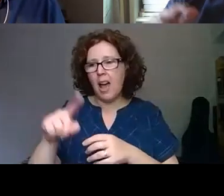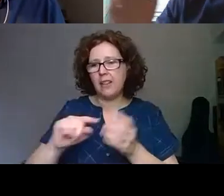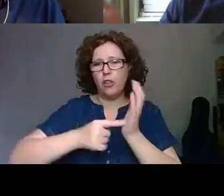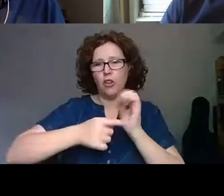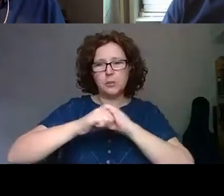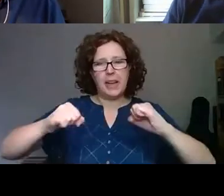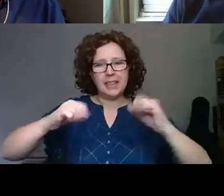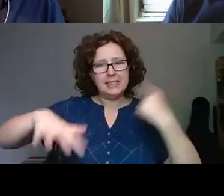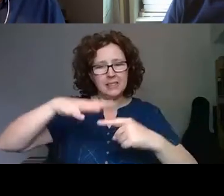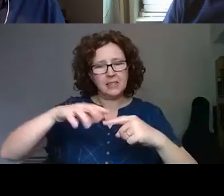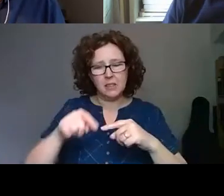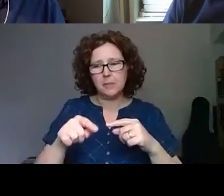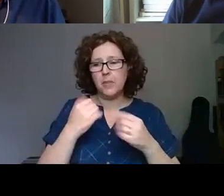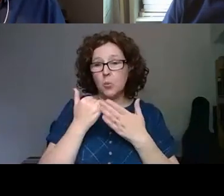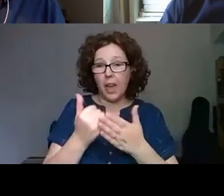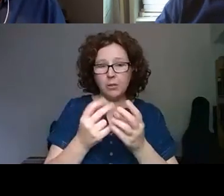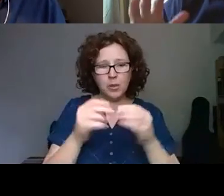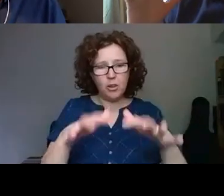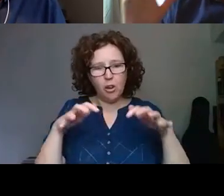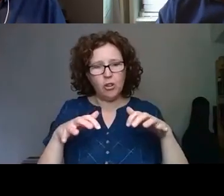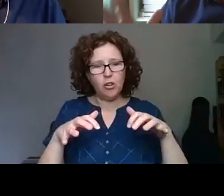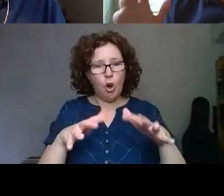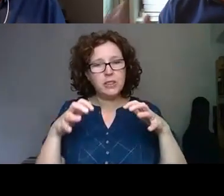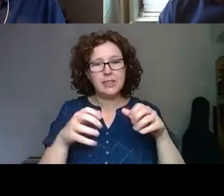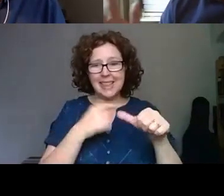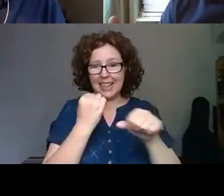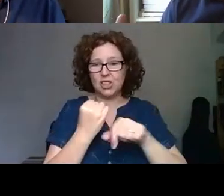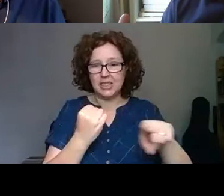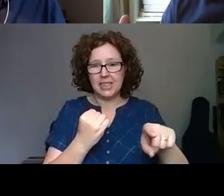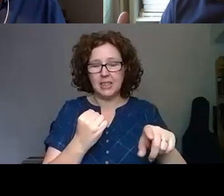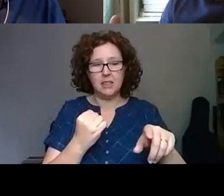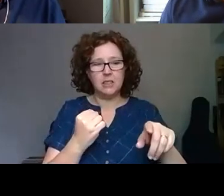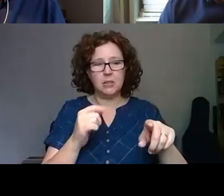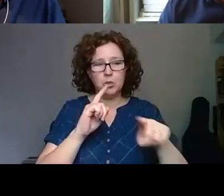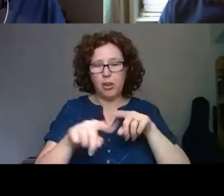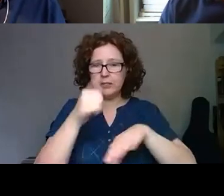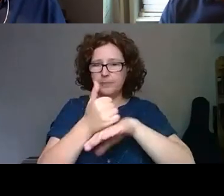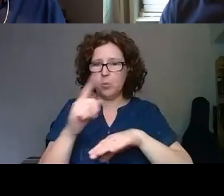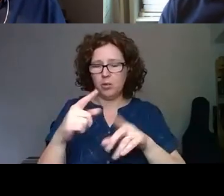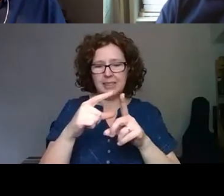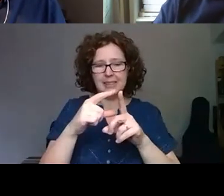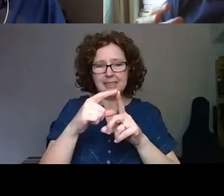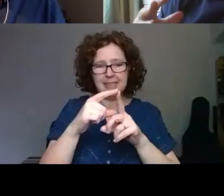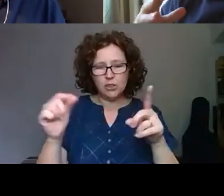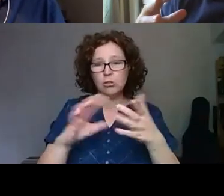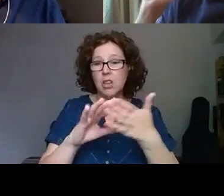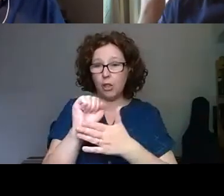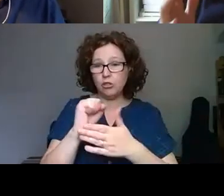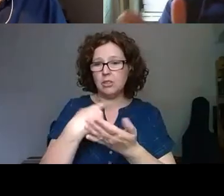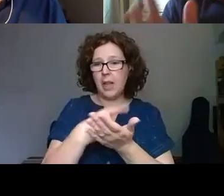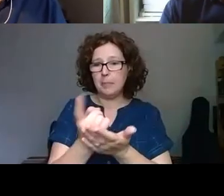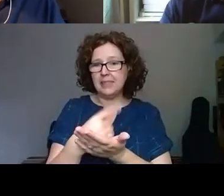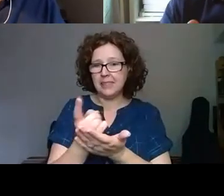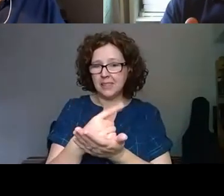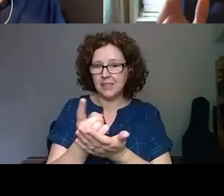we helped put together with the audience agency, the digital culture compass, and I'm sure we can share the link. You know, we, we were